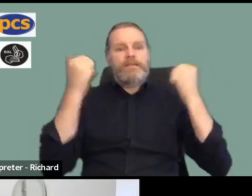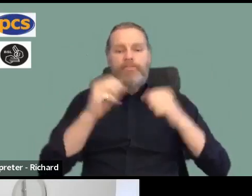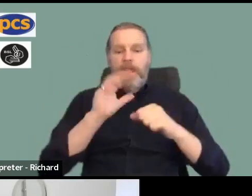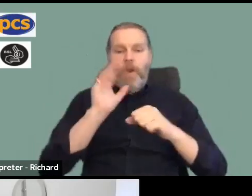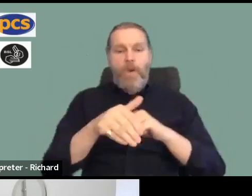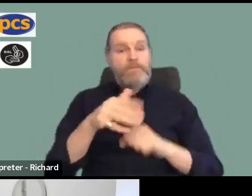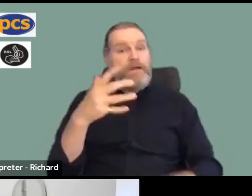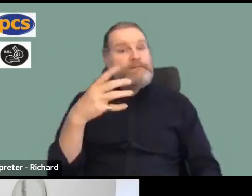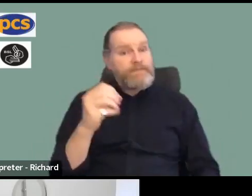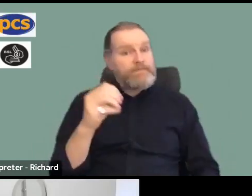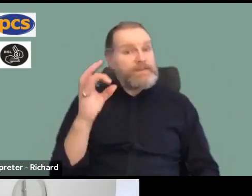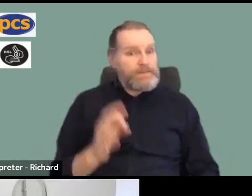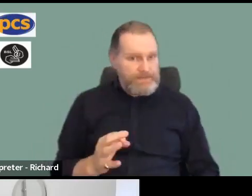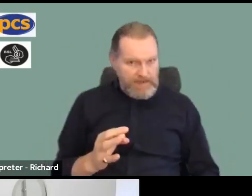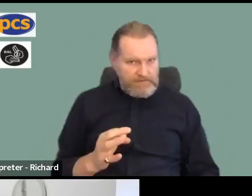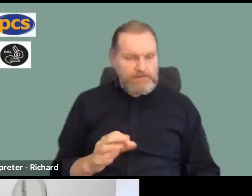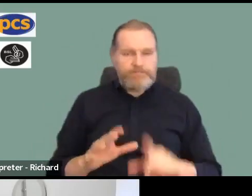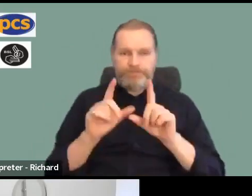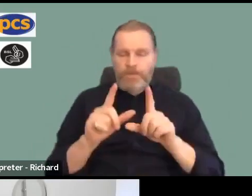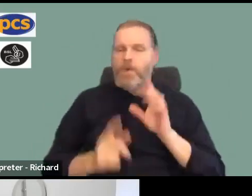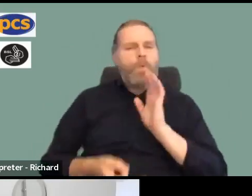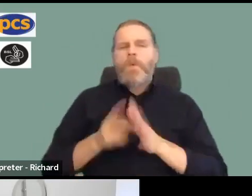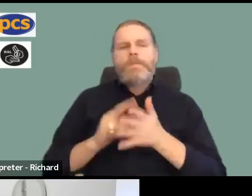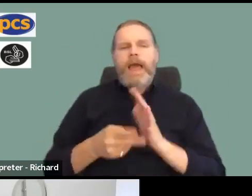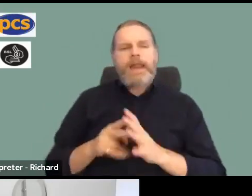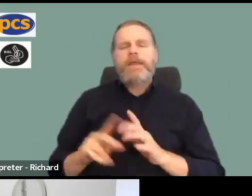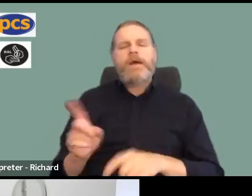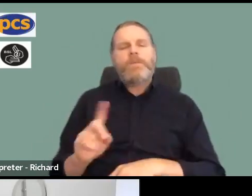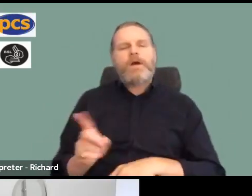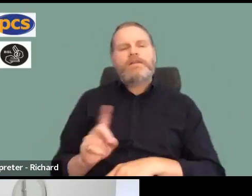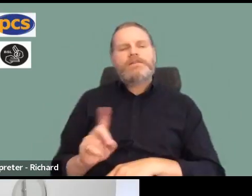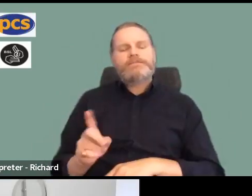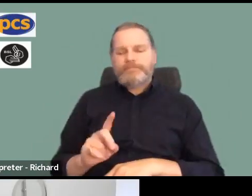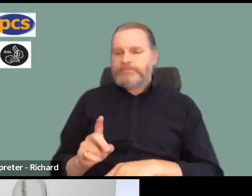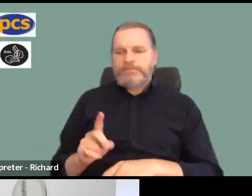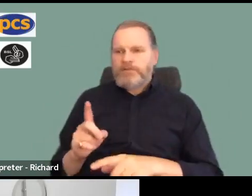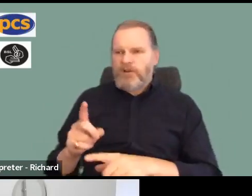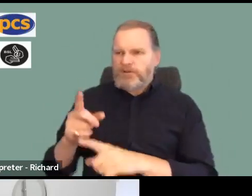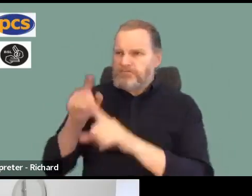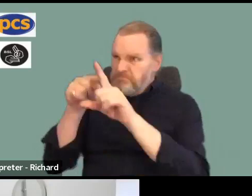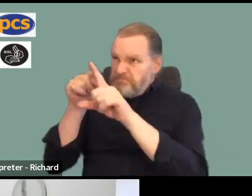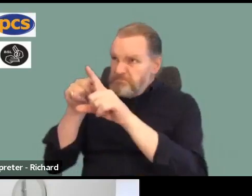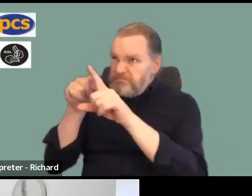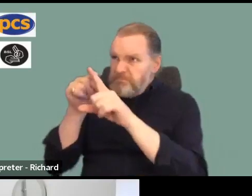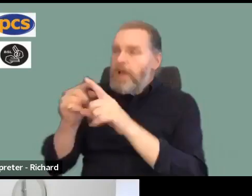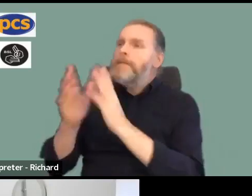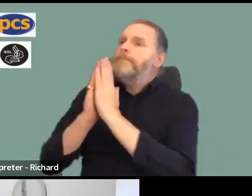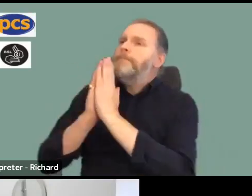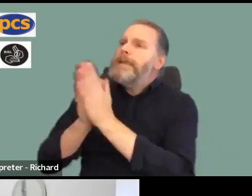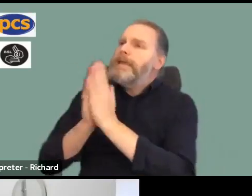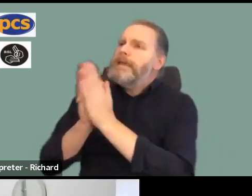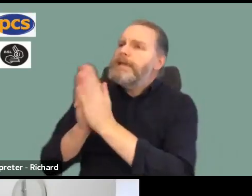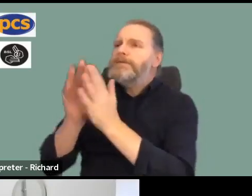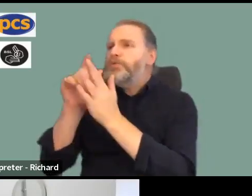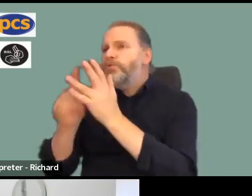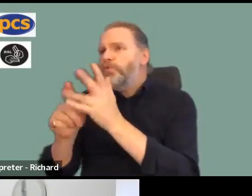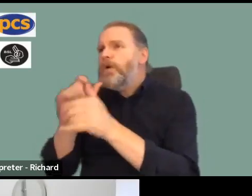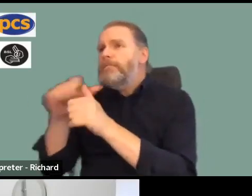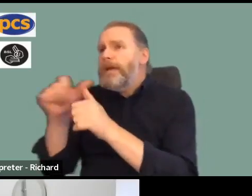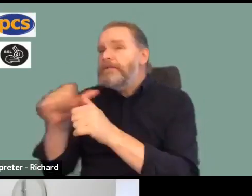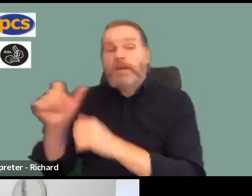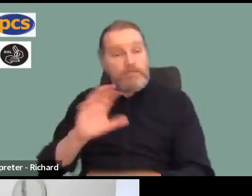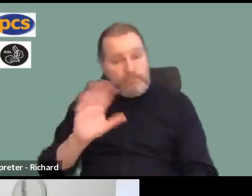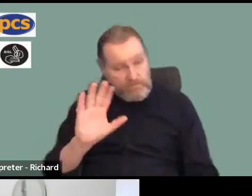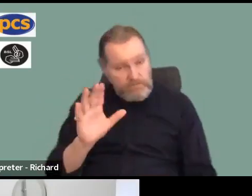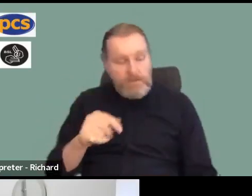know is that we're not planning a protest. We're not planning to say to the government, oh, please, will you do a bit better? We will go to them